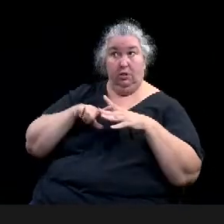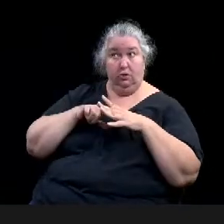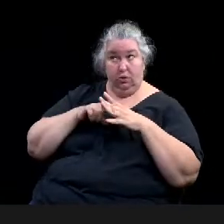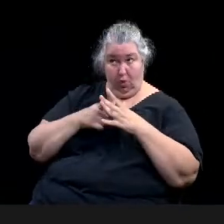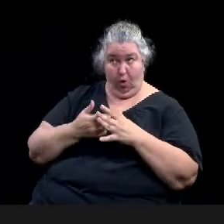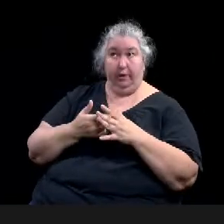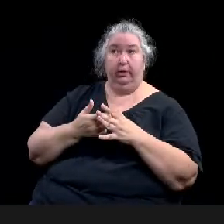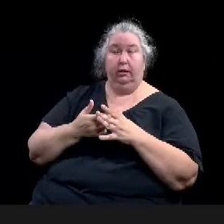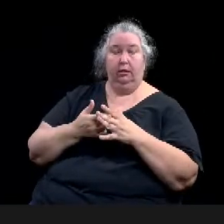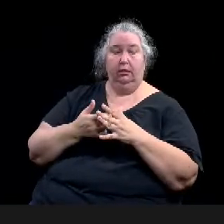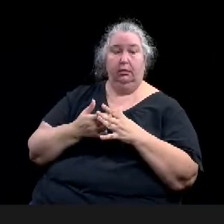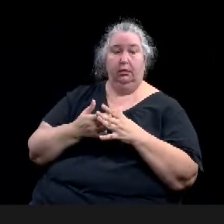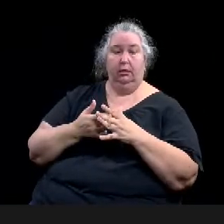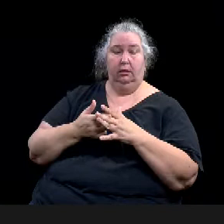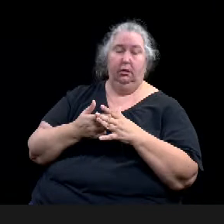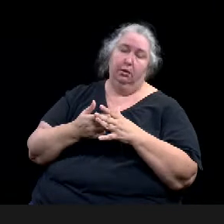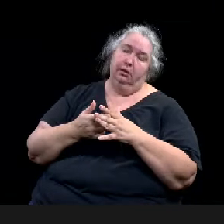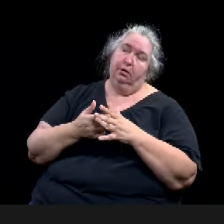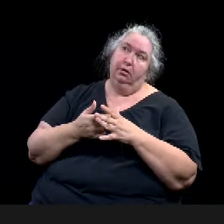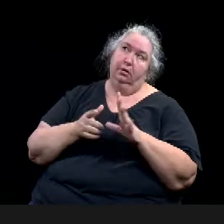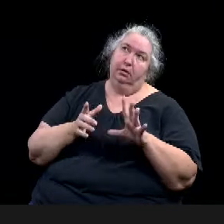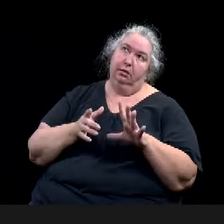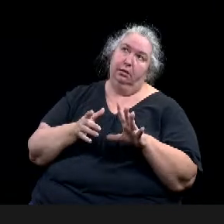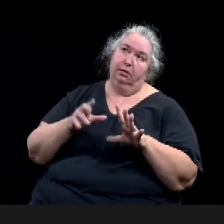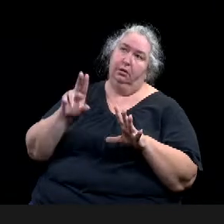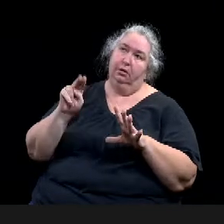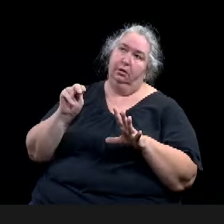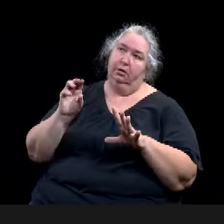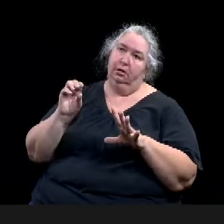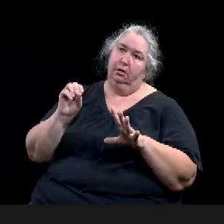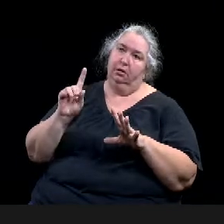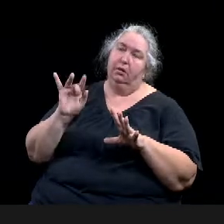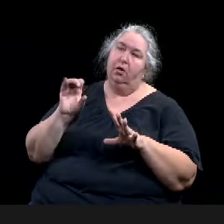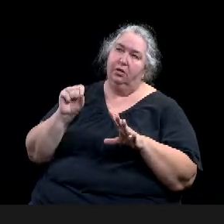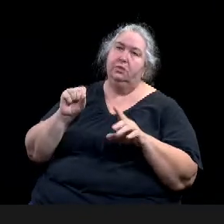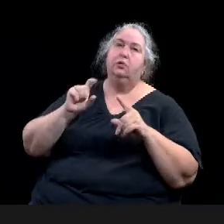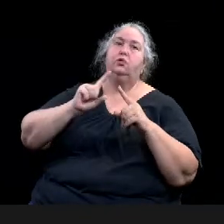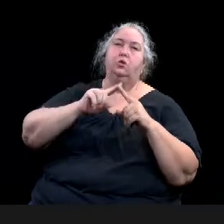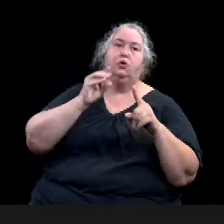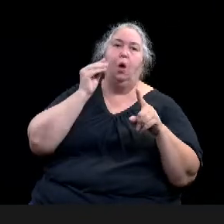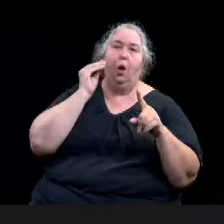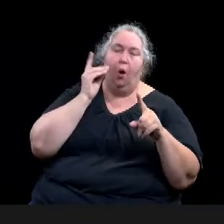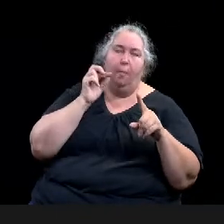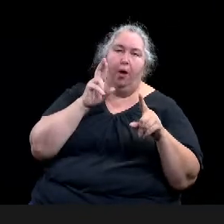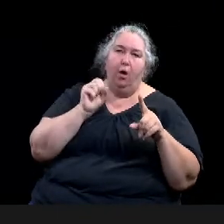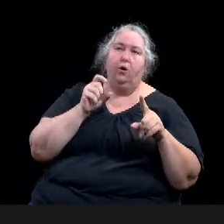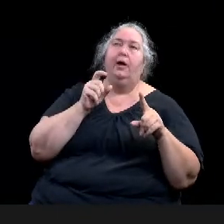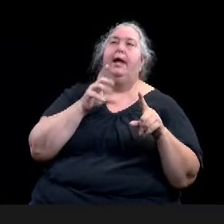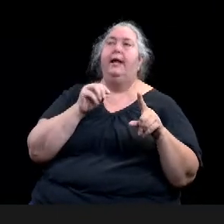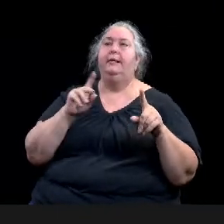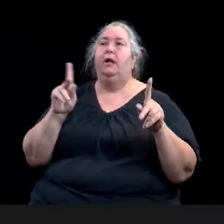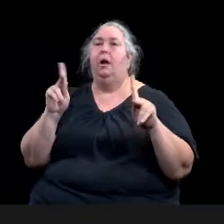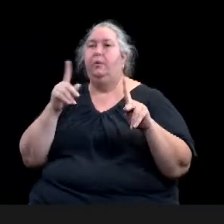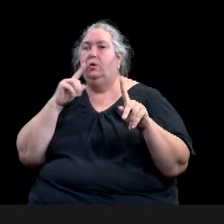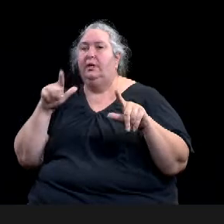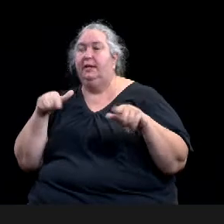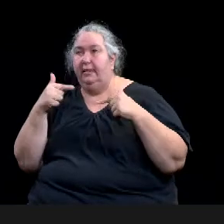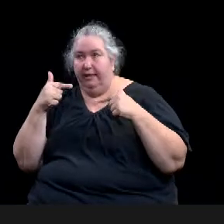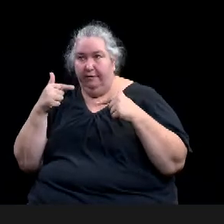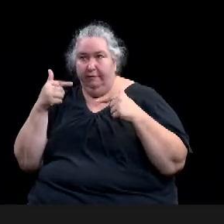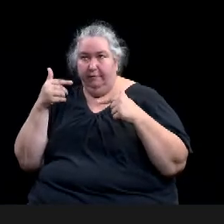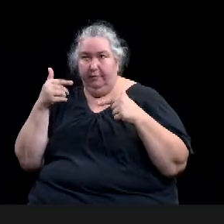the homes, correct? Correct. starting. So the, the cases that y'all will see in May,